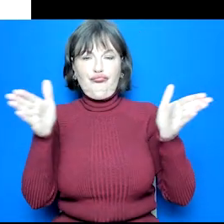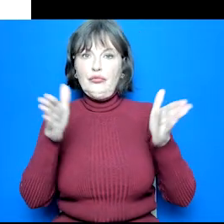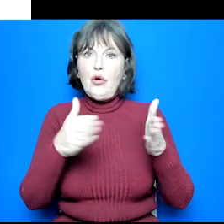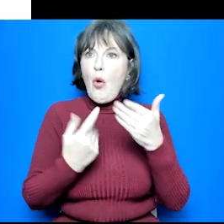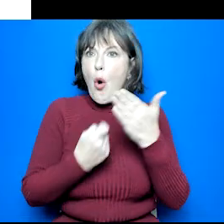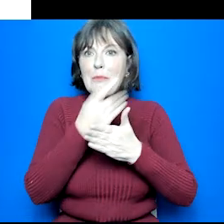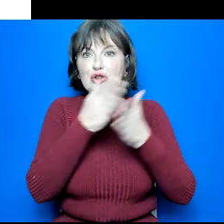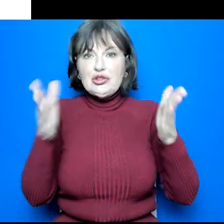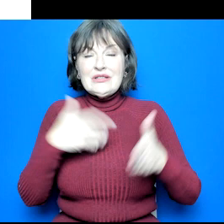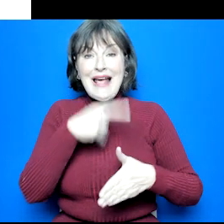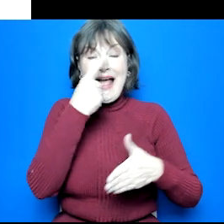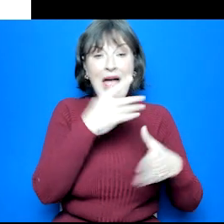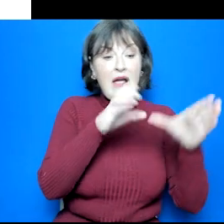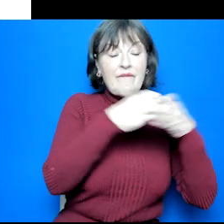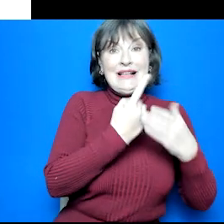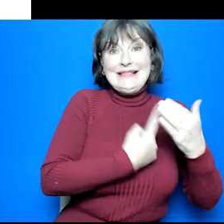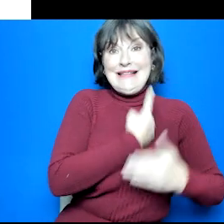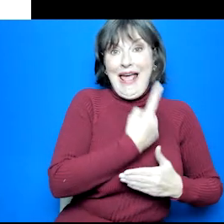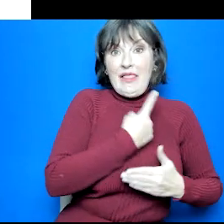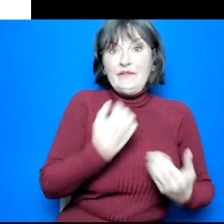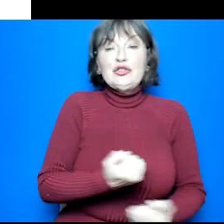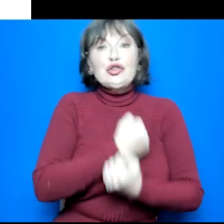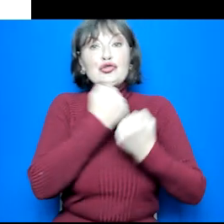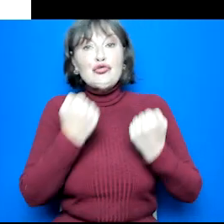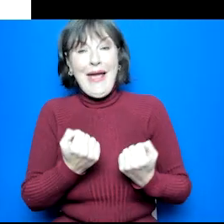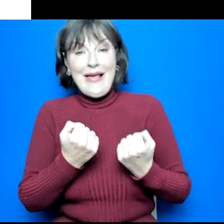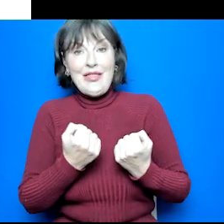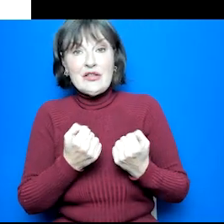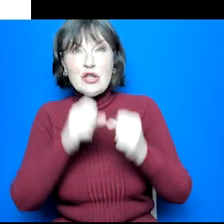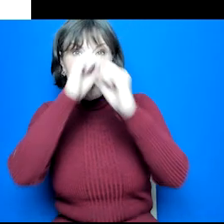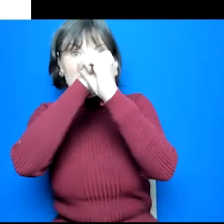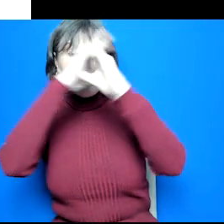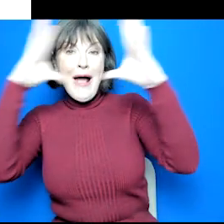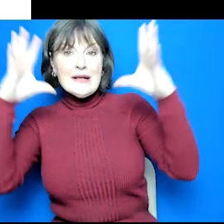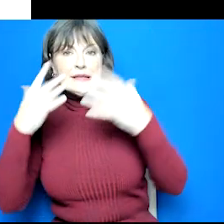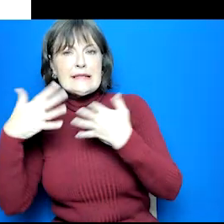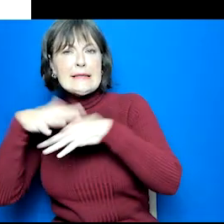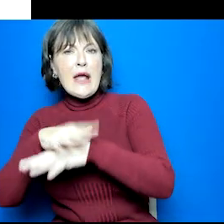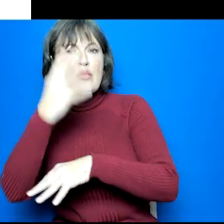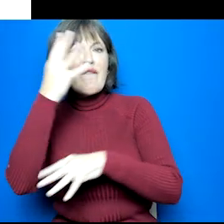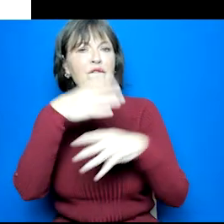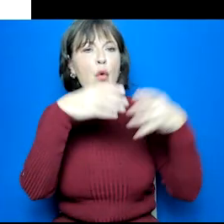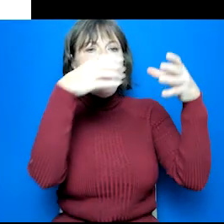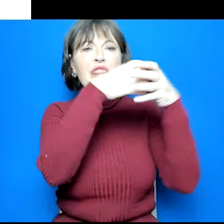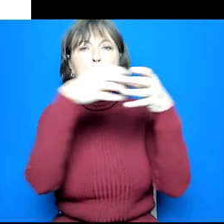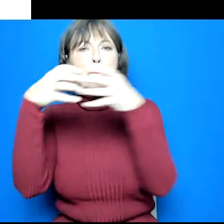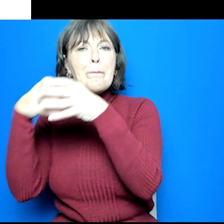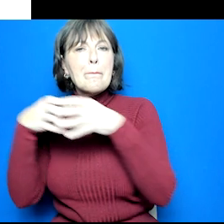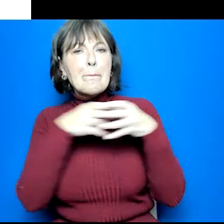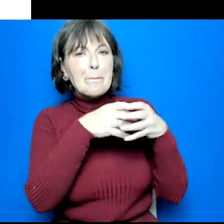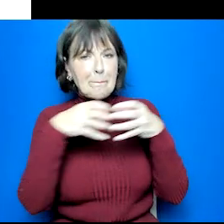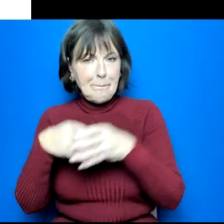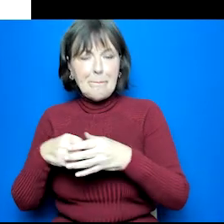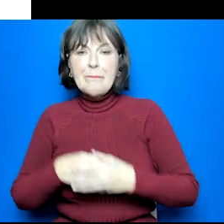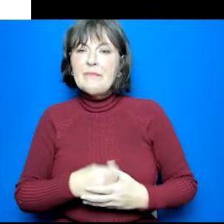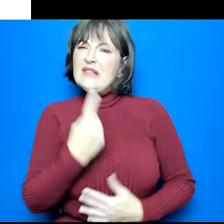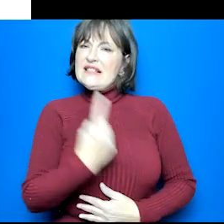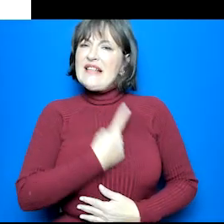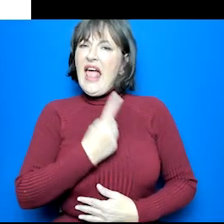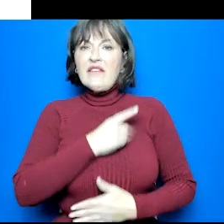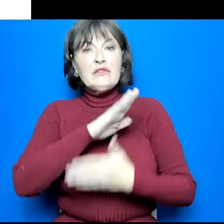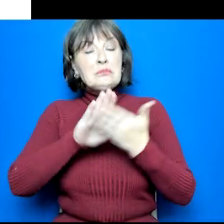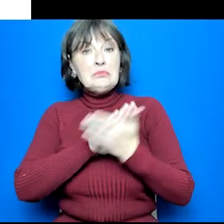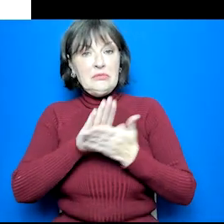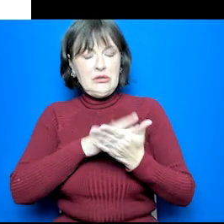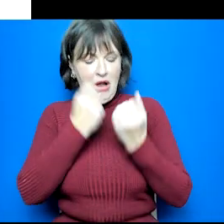themes of self, strengths, horizons and networks. I'm going to tell you a wee bit more about each theme. Self is